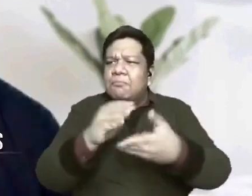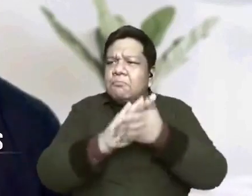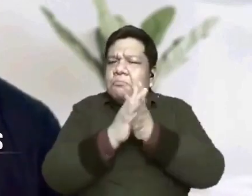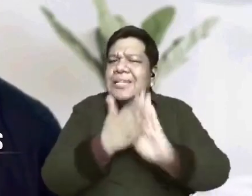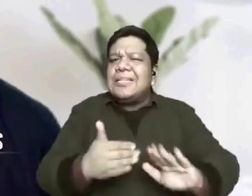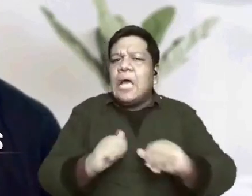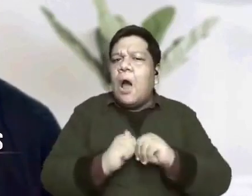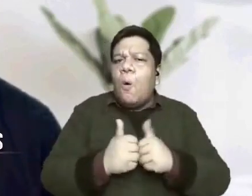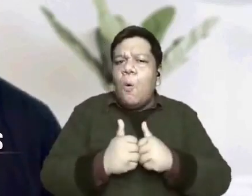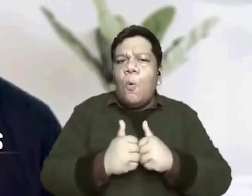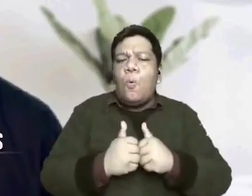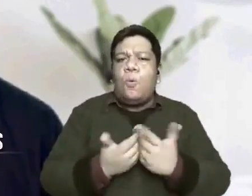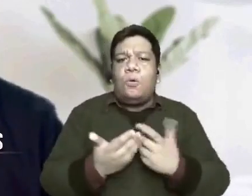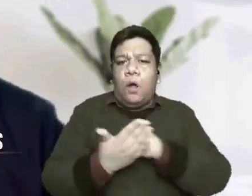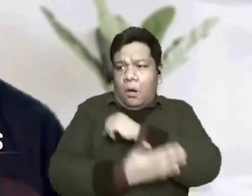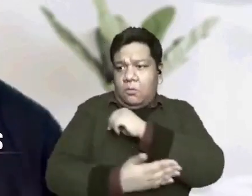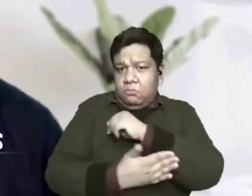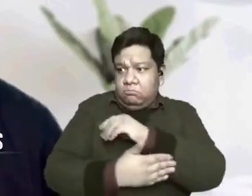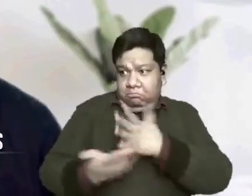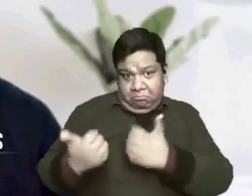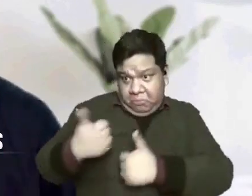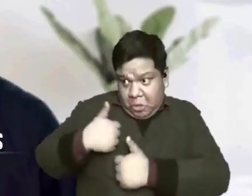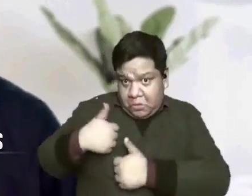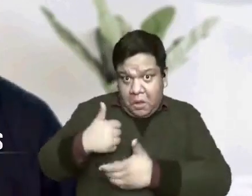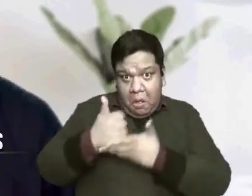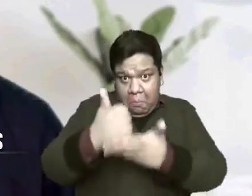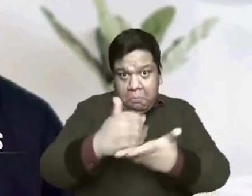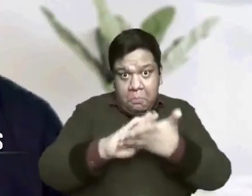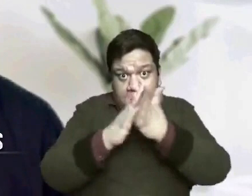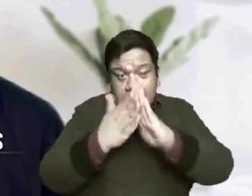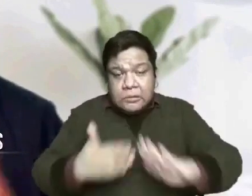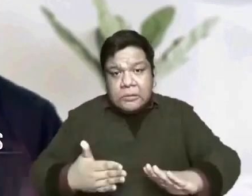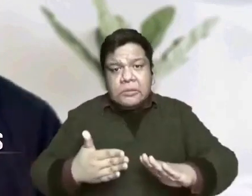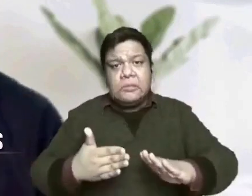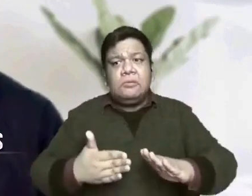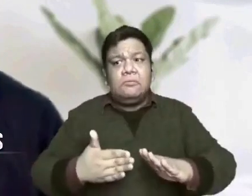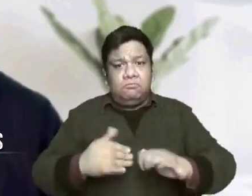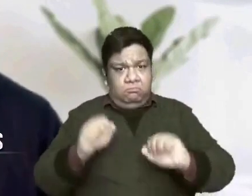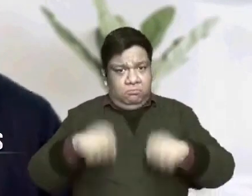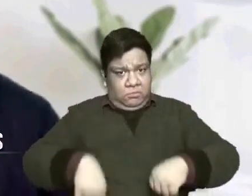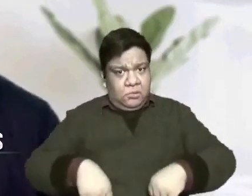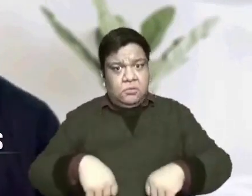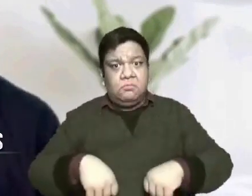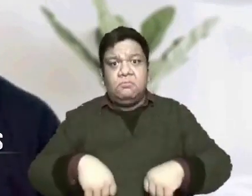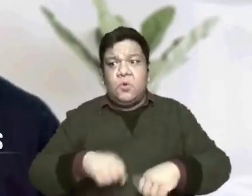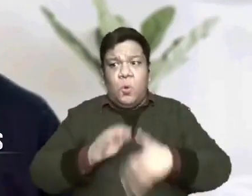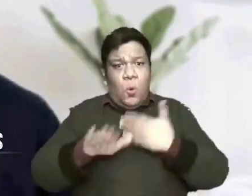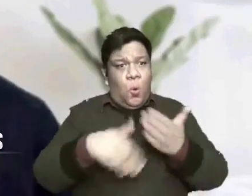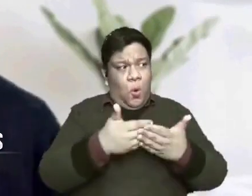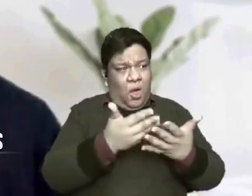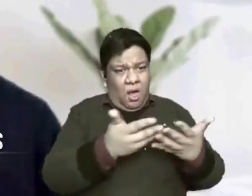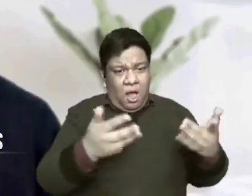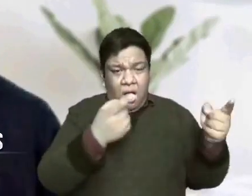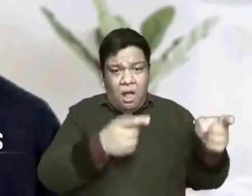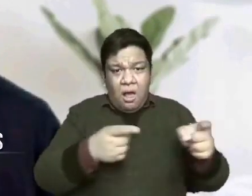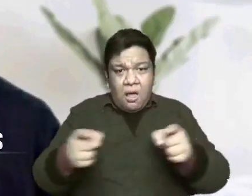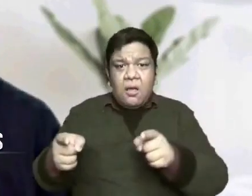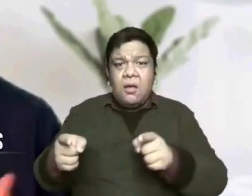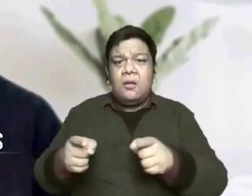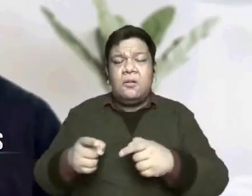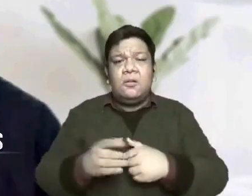peace to a nation? Will it be military strength? Can they usher in peace with all these things?